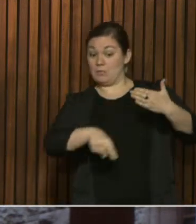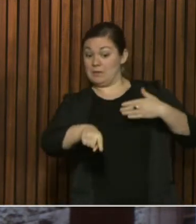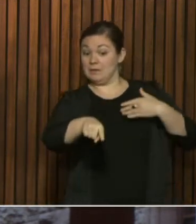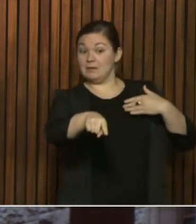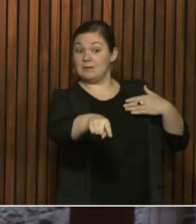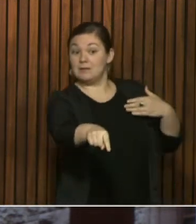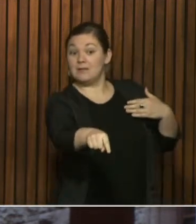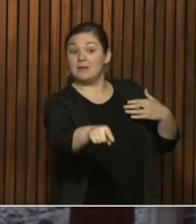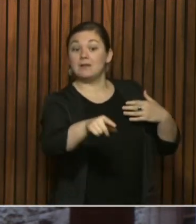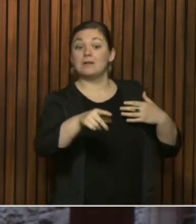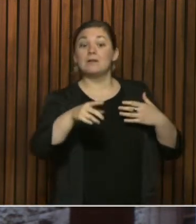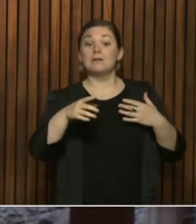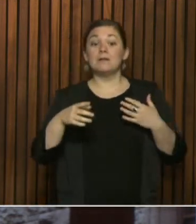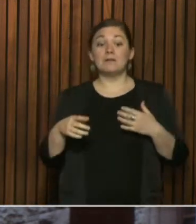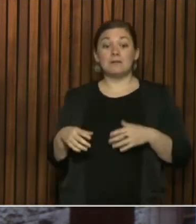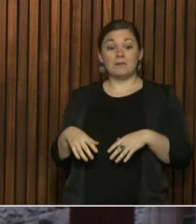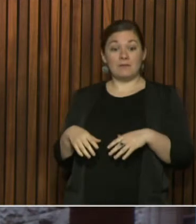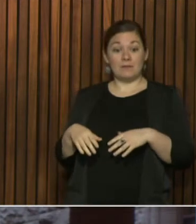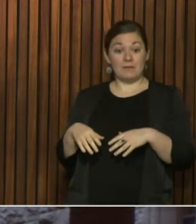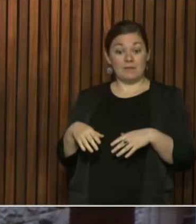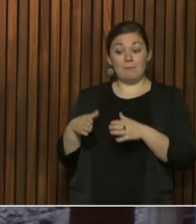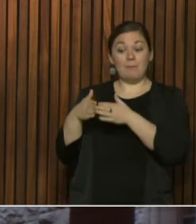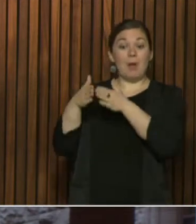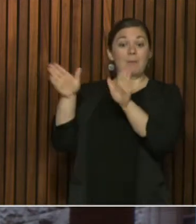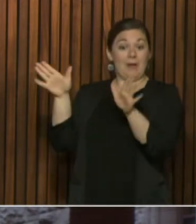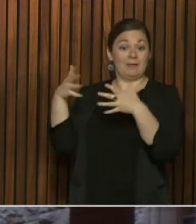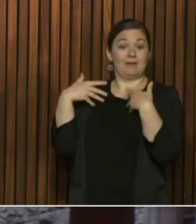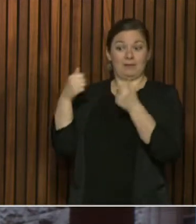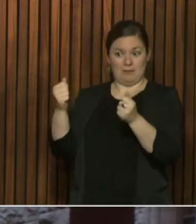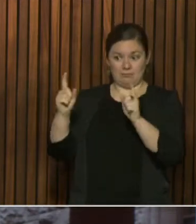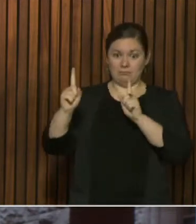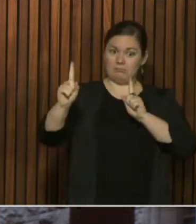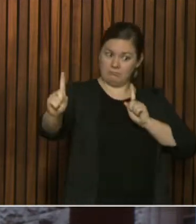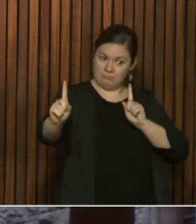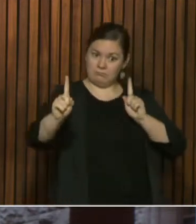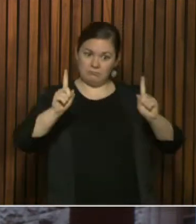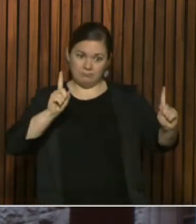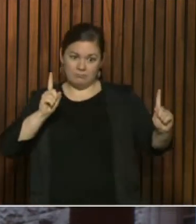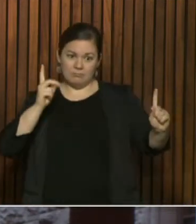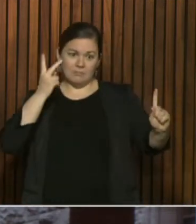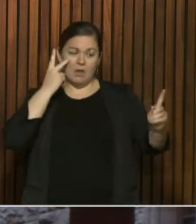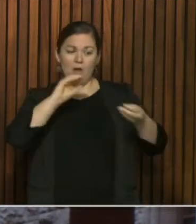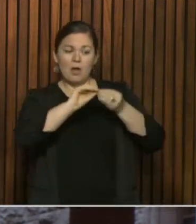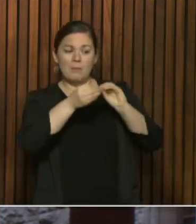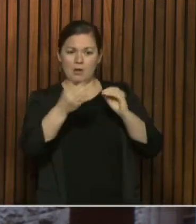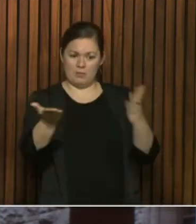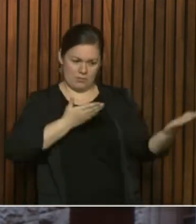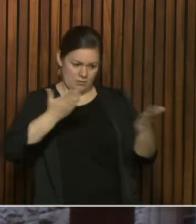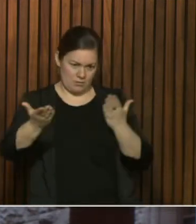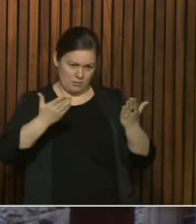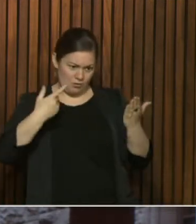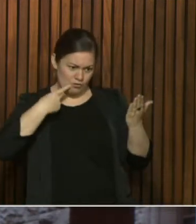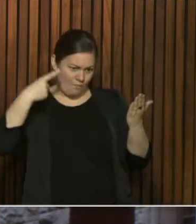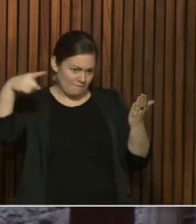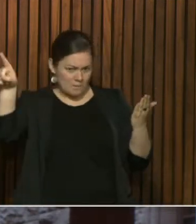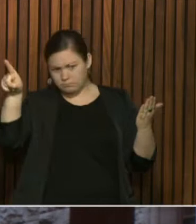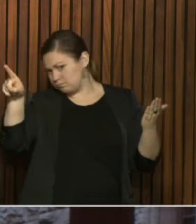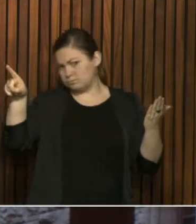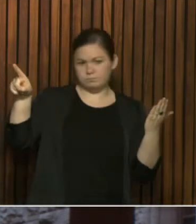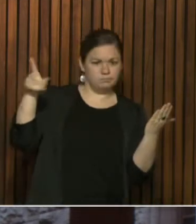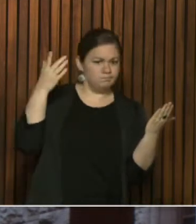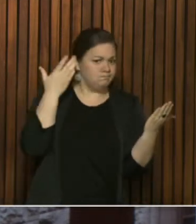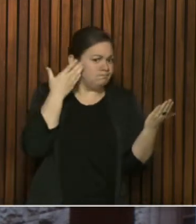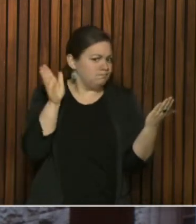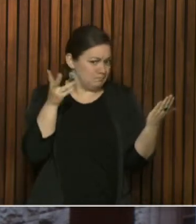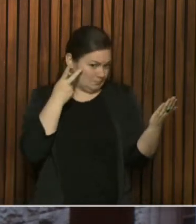are our public health measures, our physical distancing doing? And I've been pleased when I've been around watching and